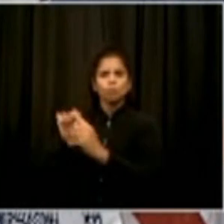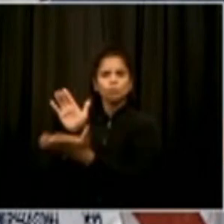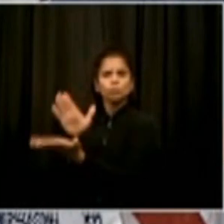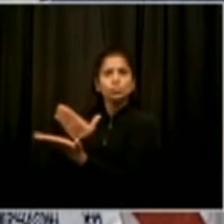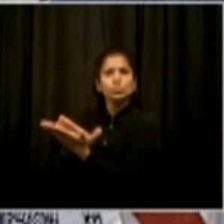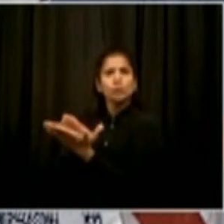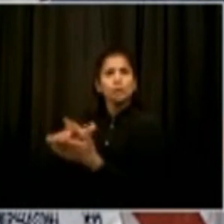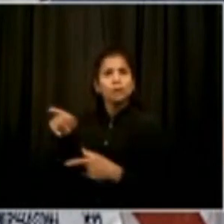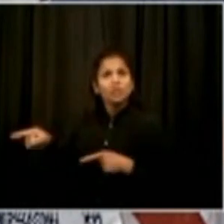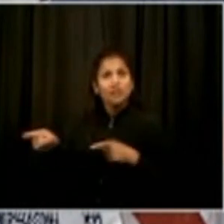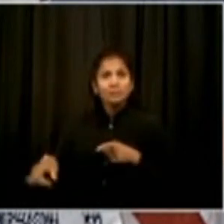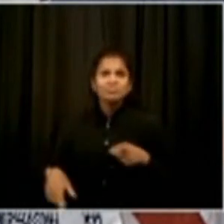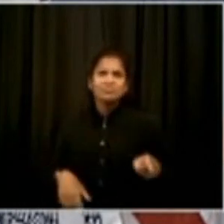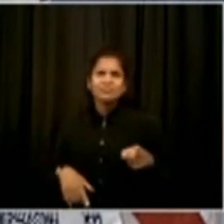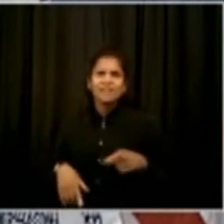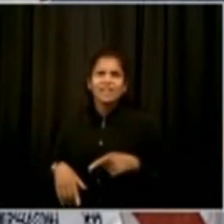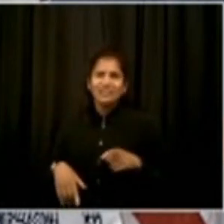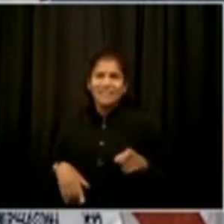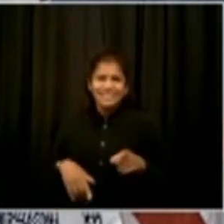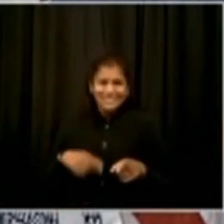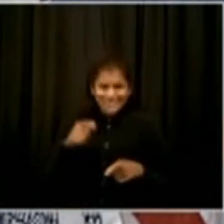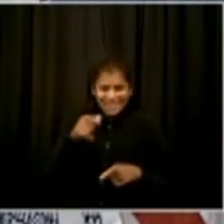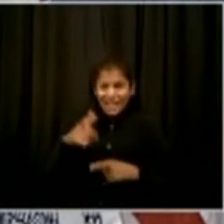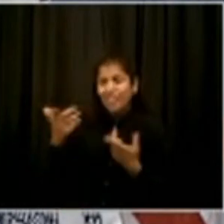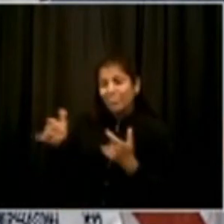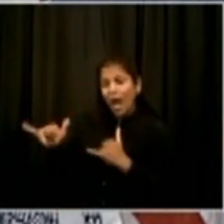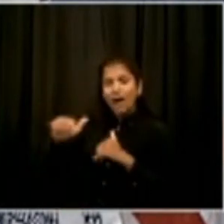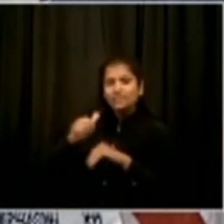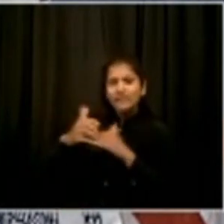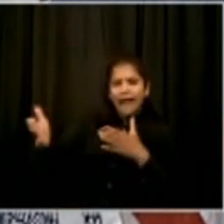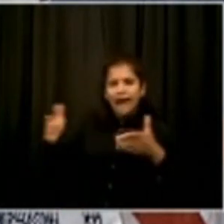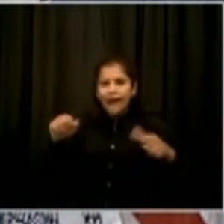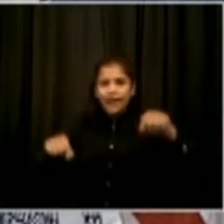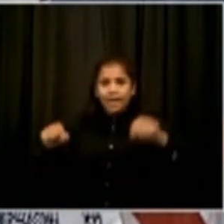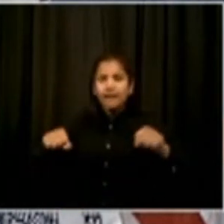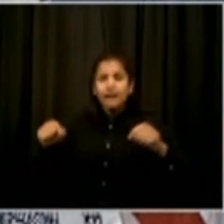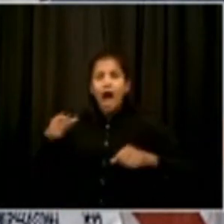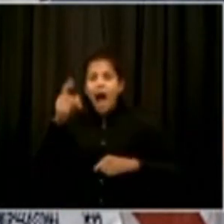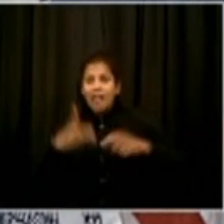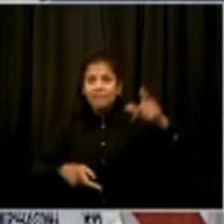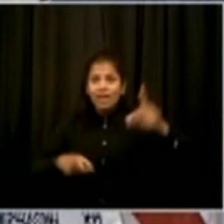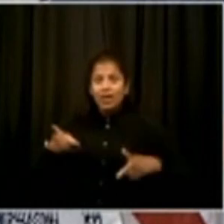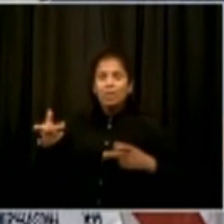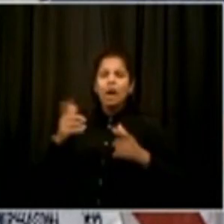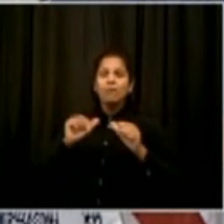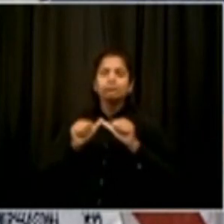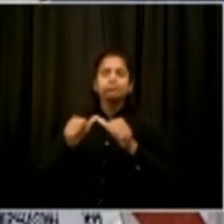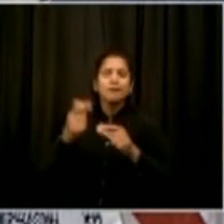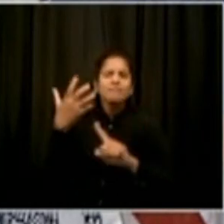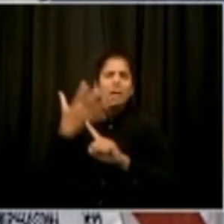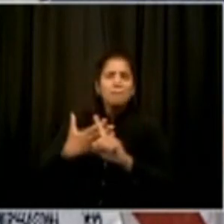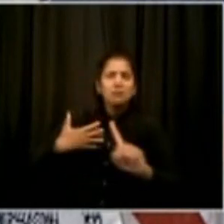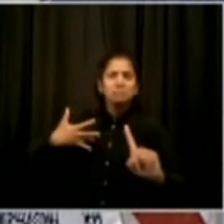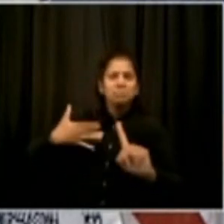and things go back to normal. This is, I hope, only part of our school year we're talking about that gets affected by the coronavirus.